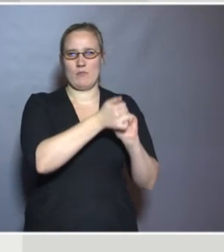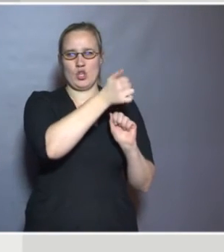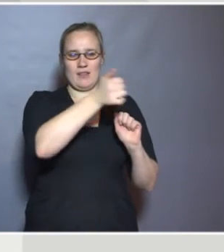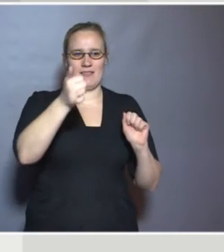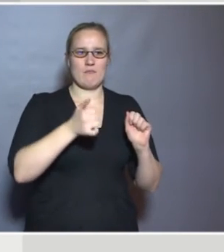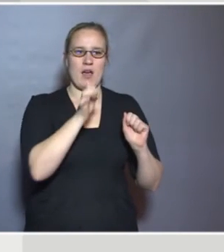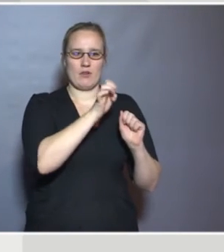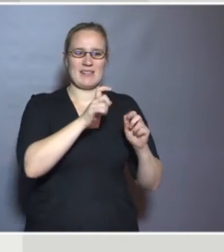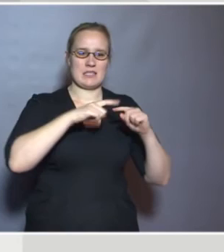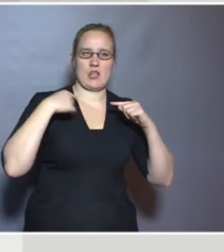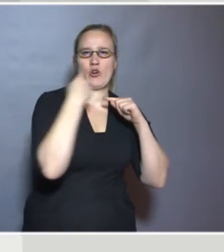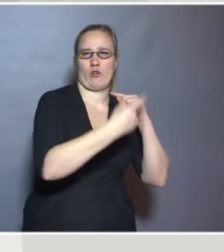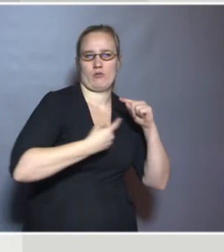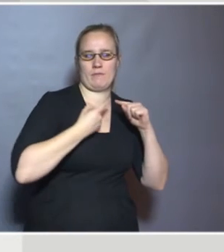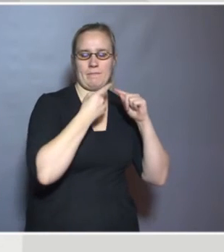circles.